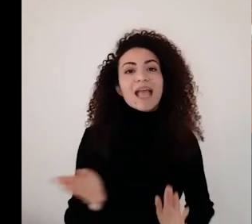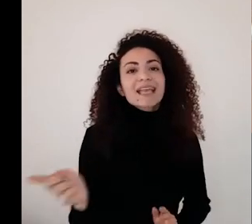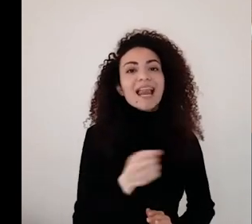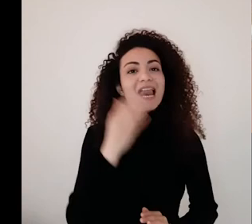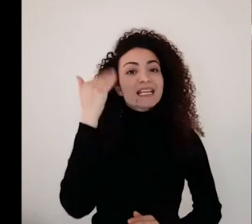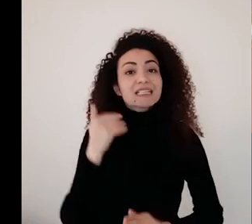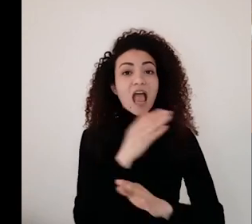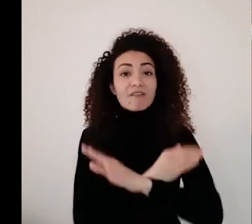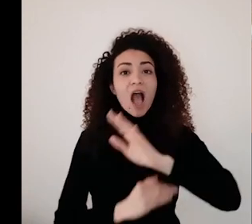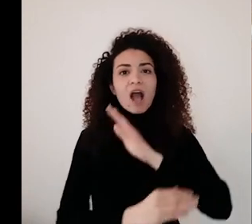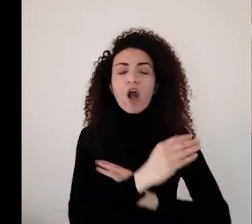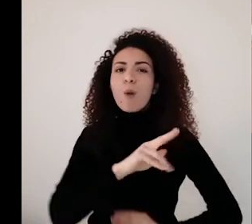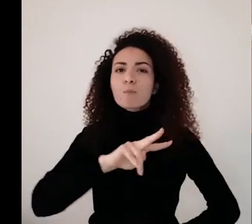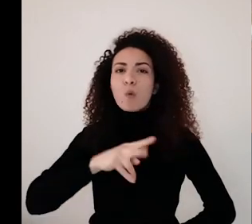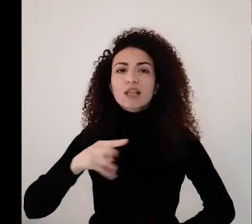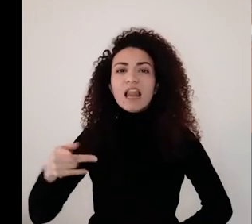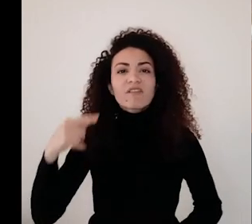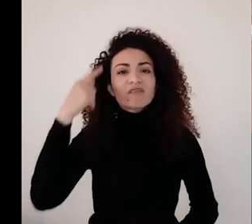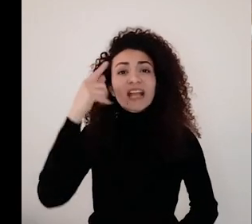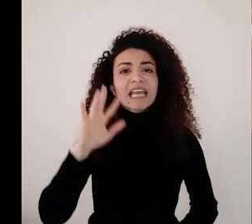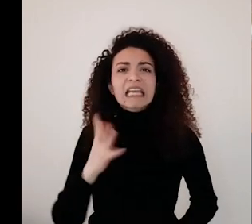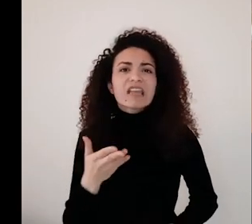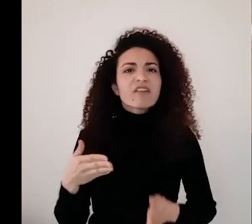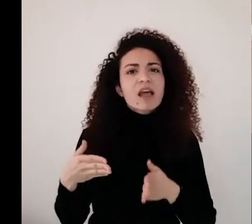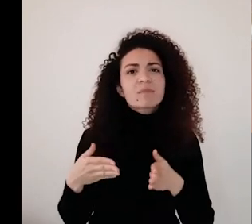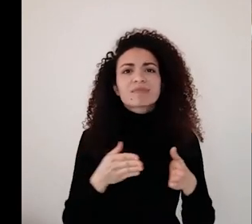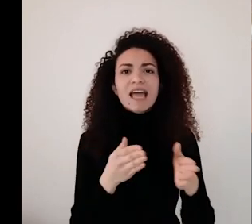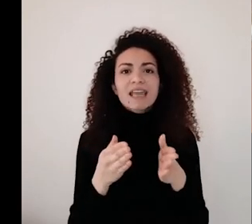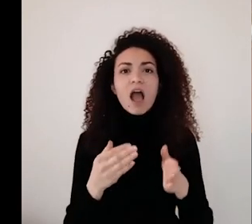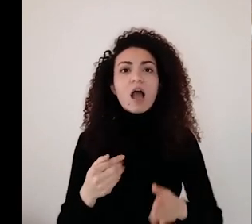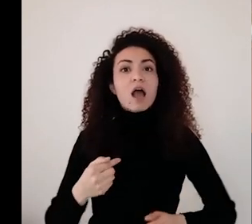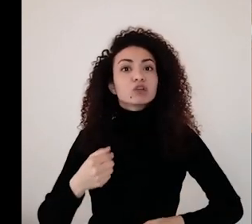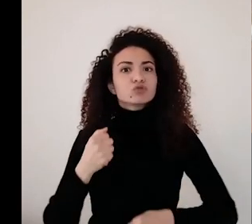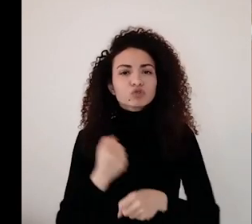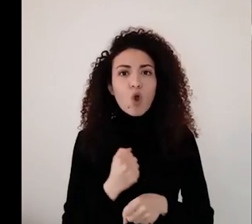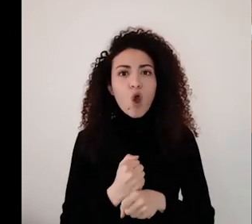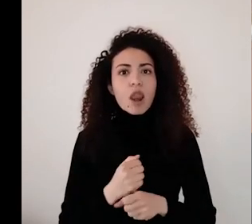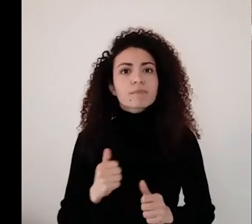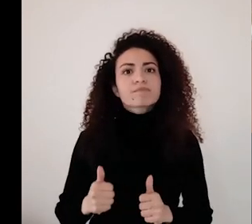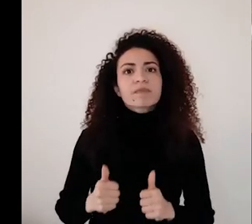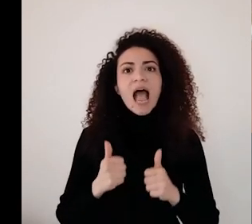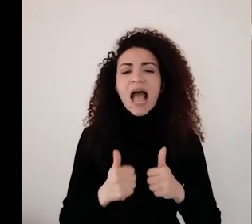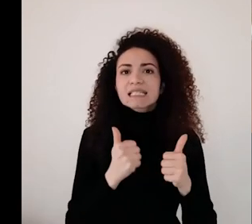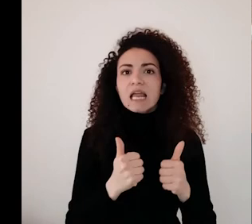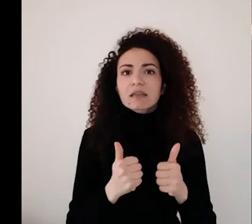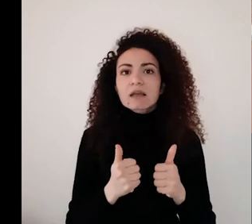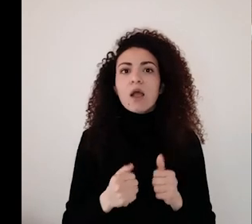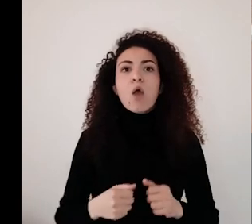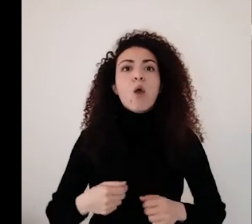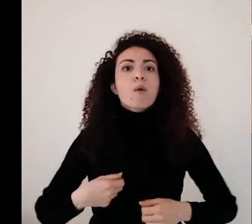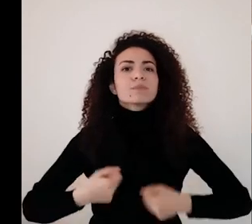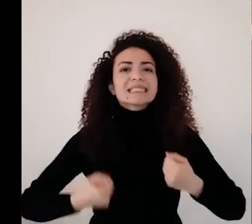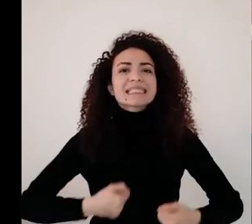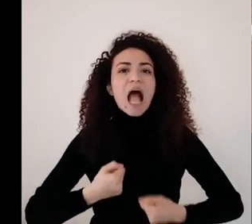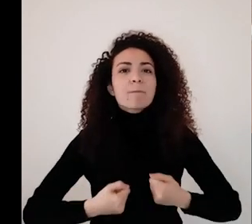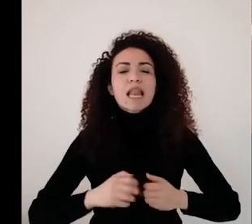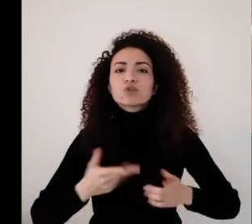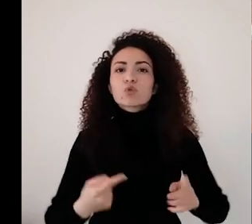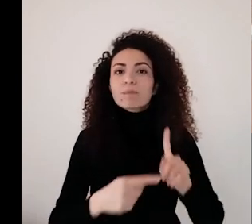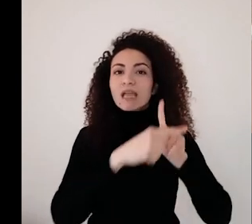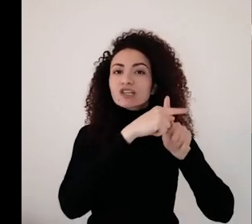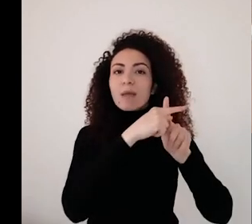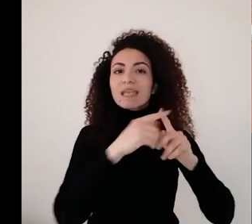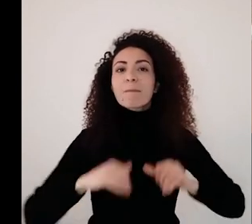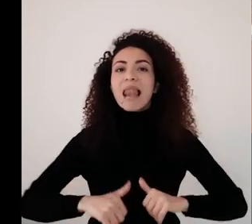disabilities to really think about how they can have not only a positive life, but use that positivity